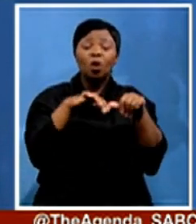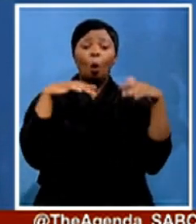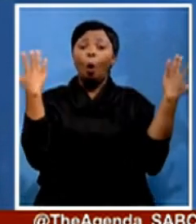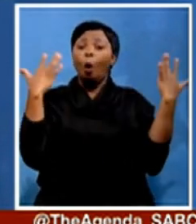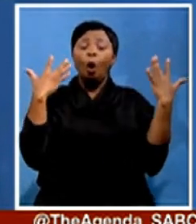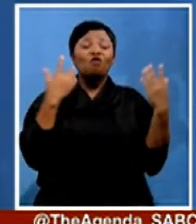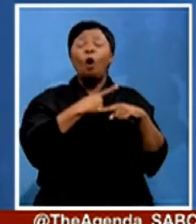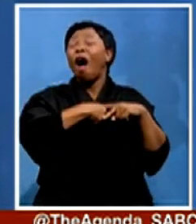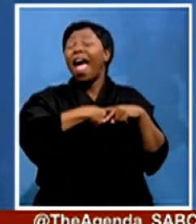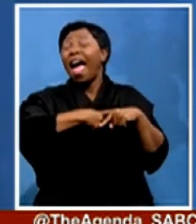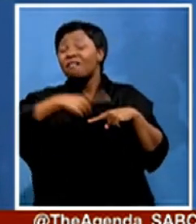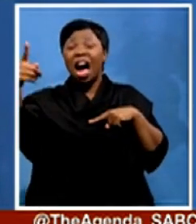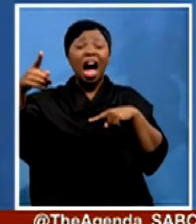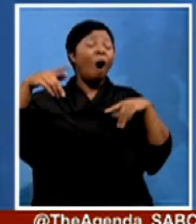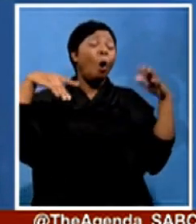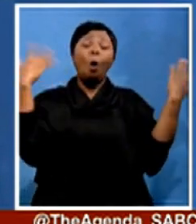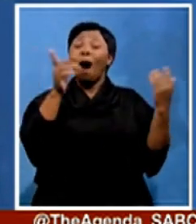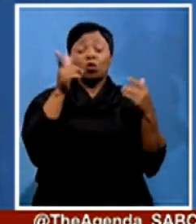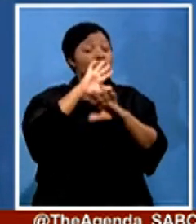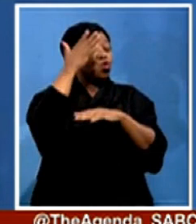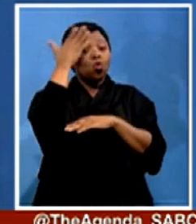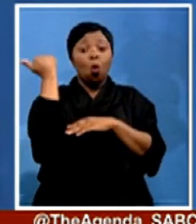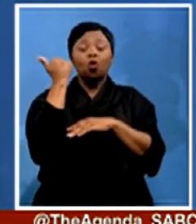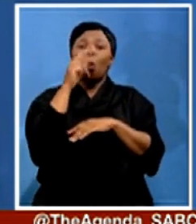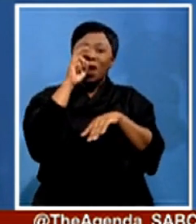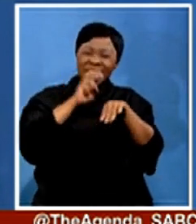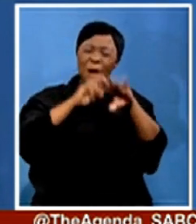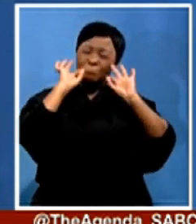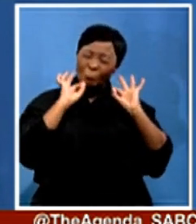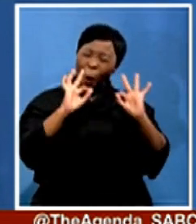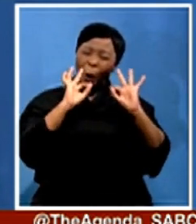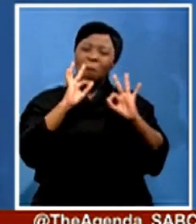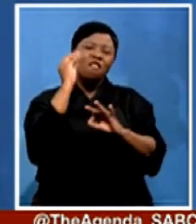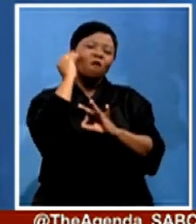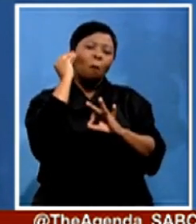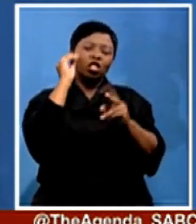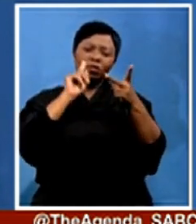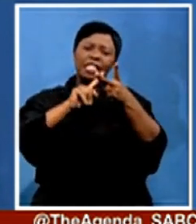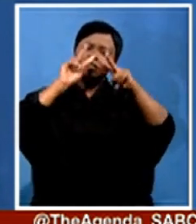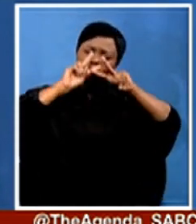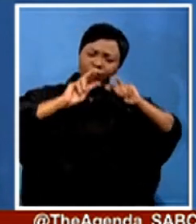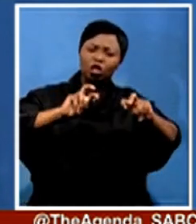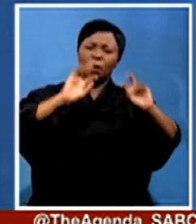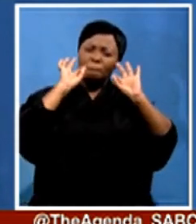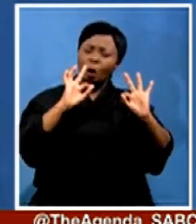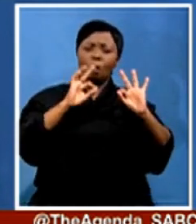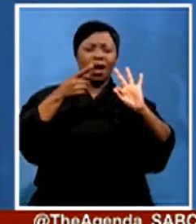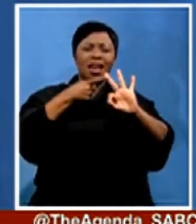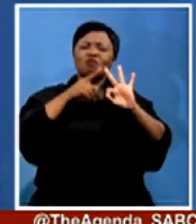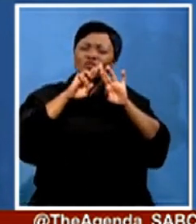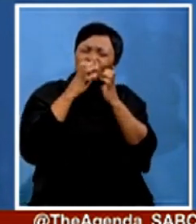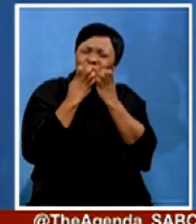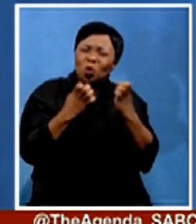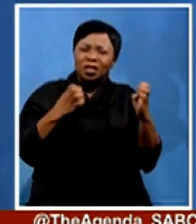proper information, proper research. We need resources to fight this disease. So we really